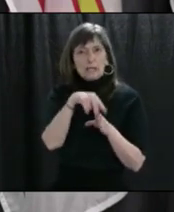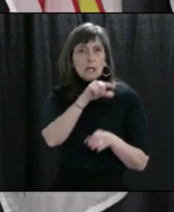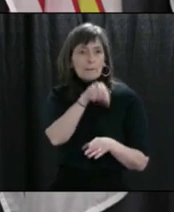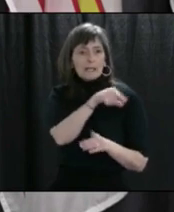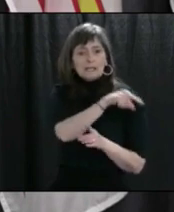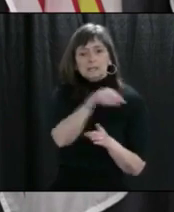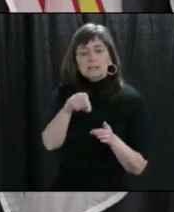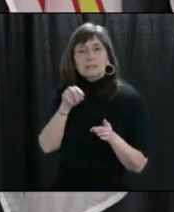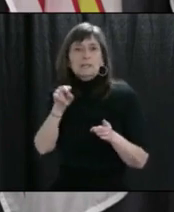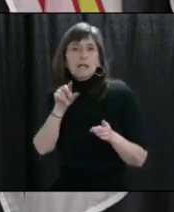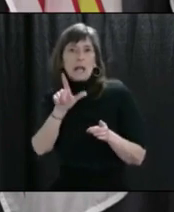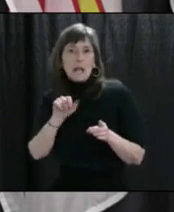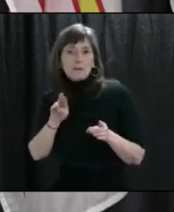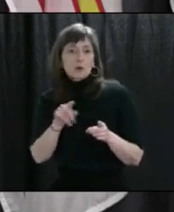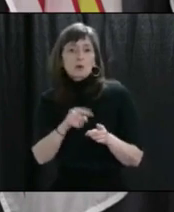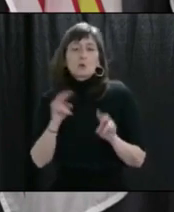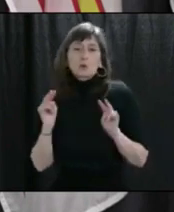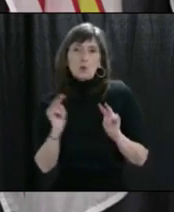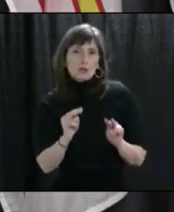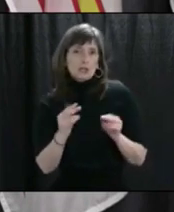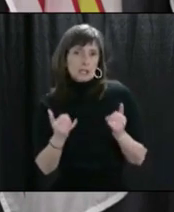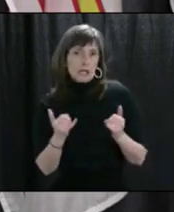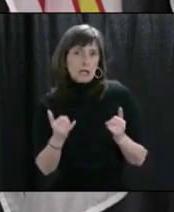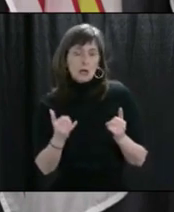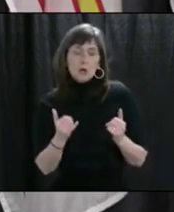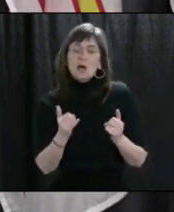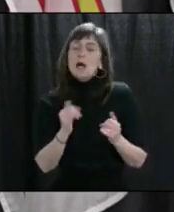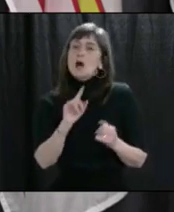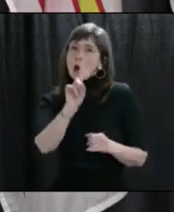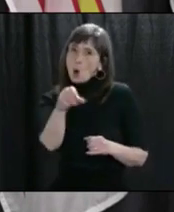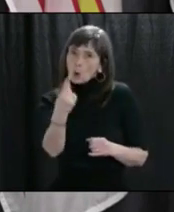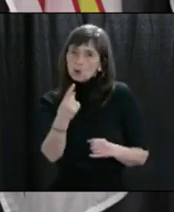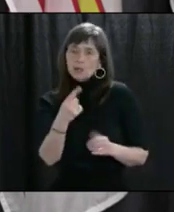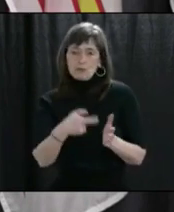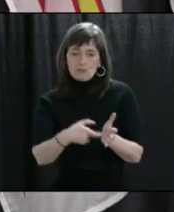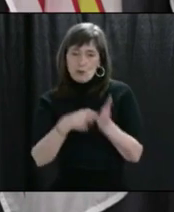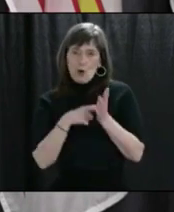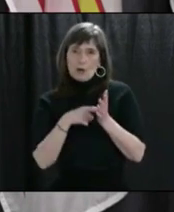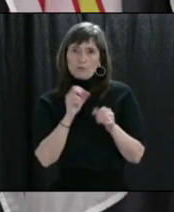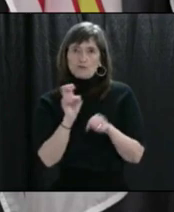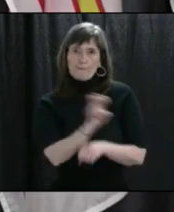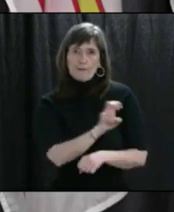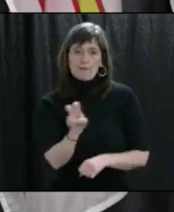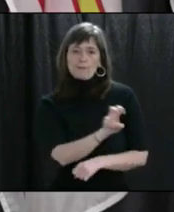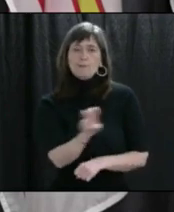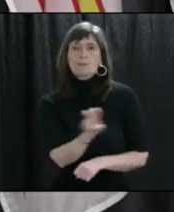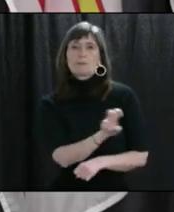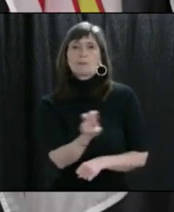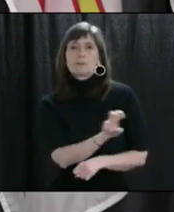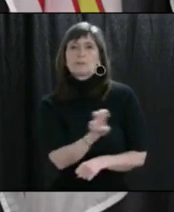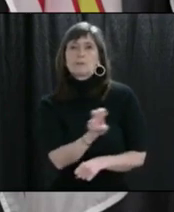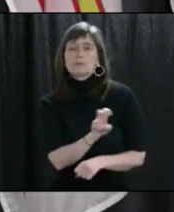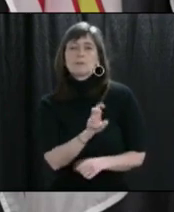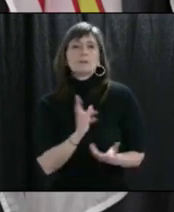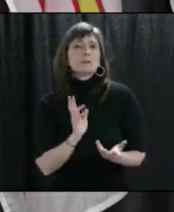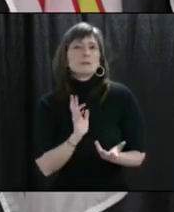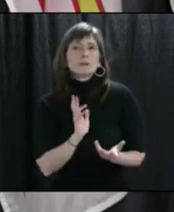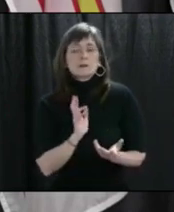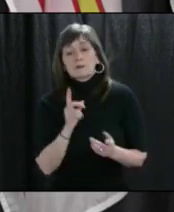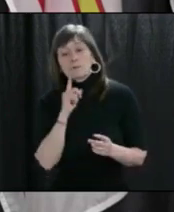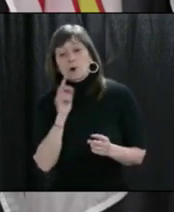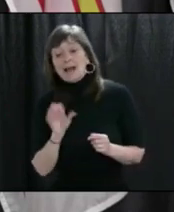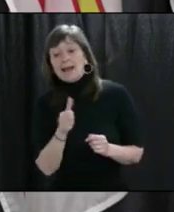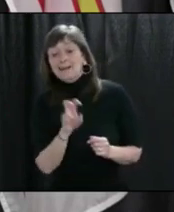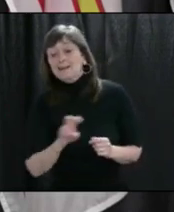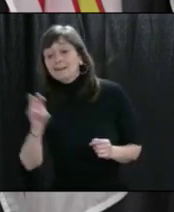essential travel only. Only when necessary should you travel outside of Lab West into other areas of Labrador or